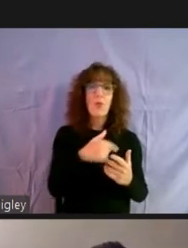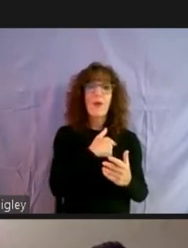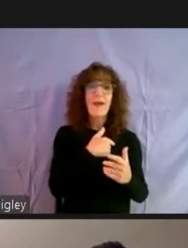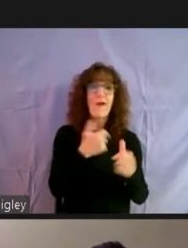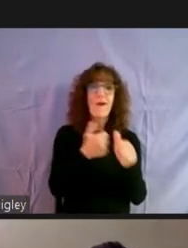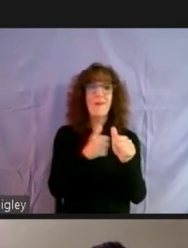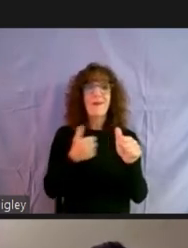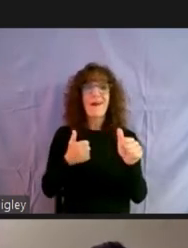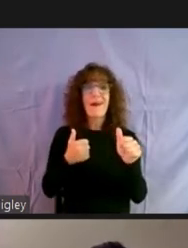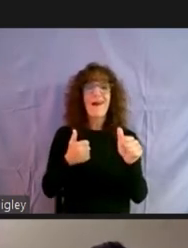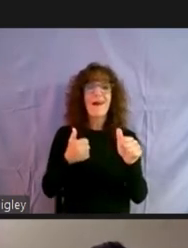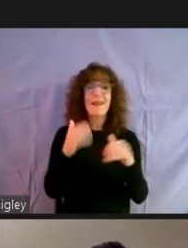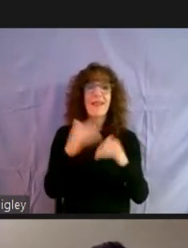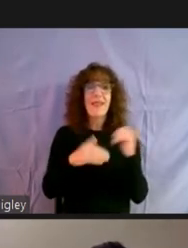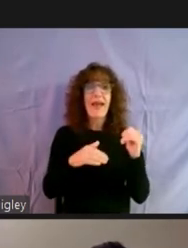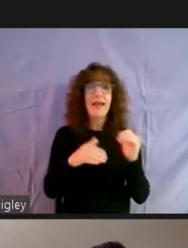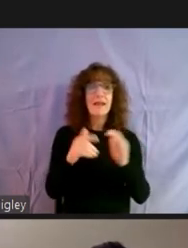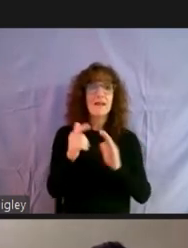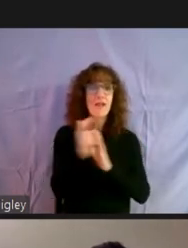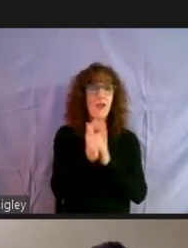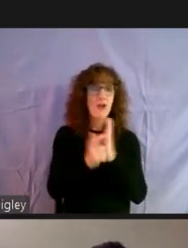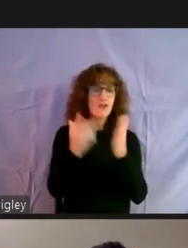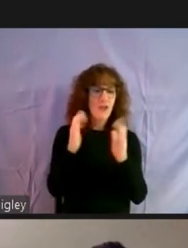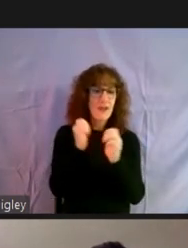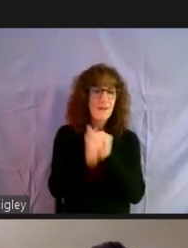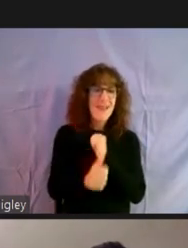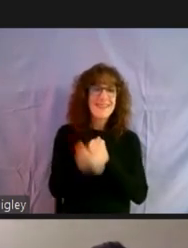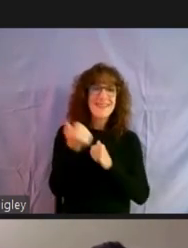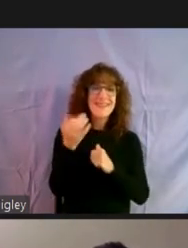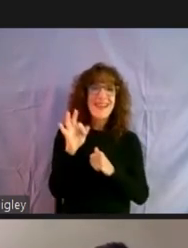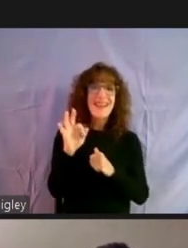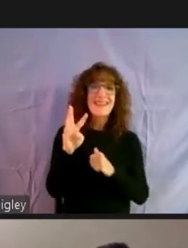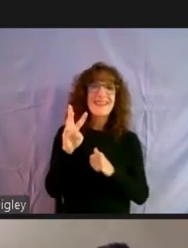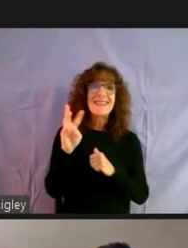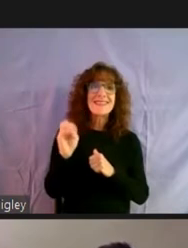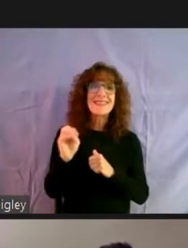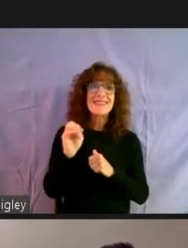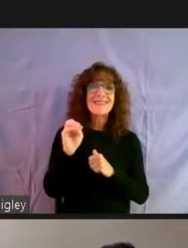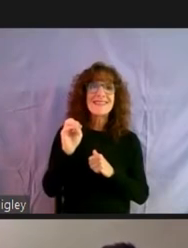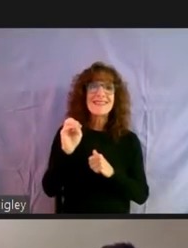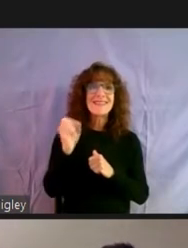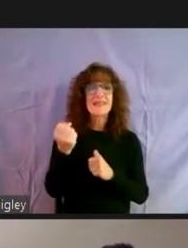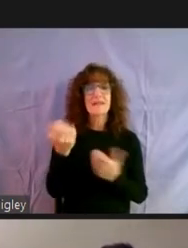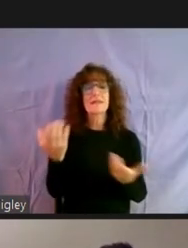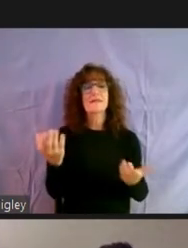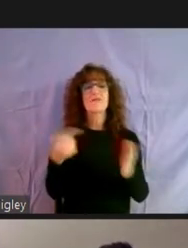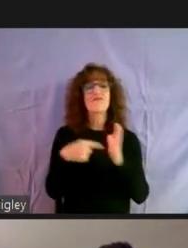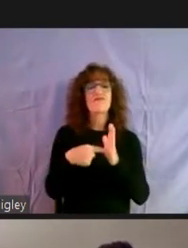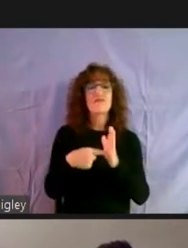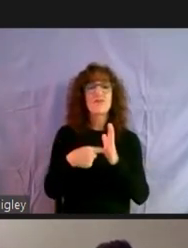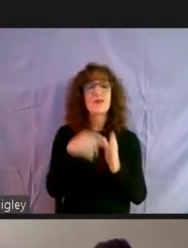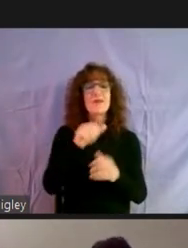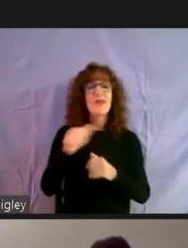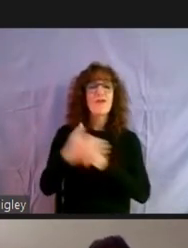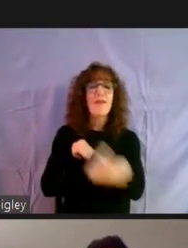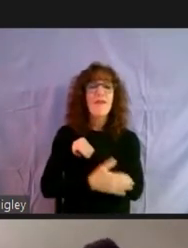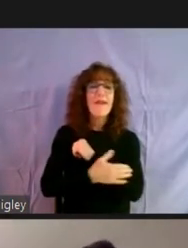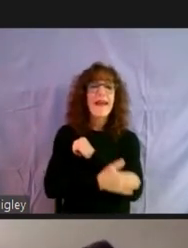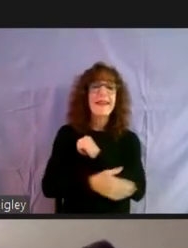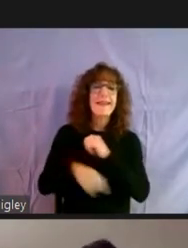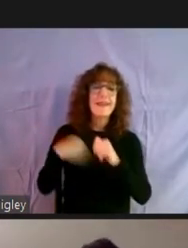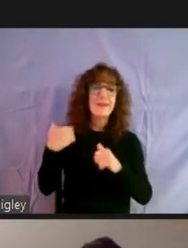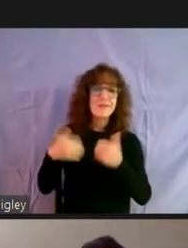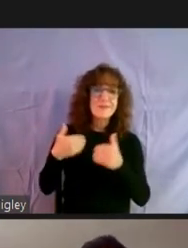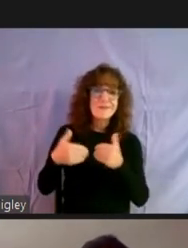than legislation that was already passed in the sixties lets you know that, um, Anne Arundel County had a lot of moving to do. So